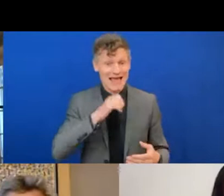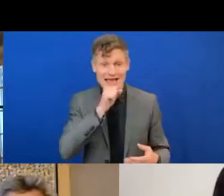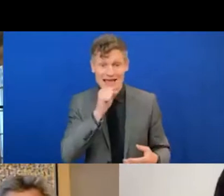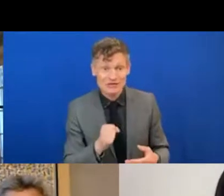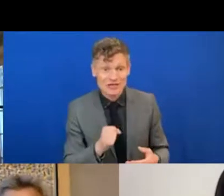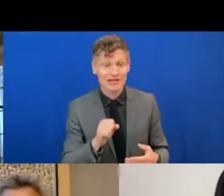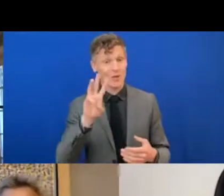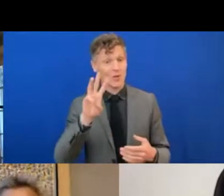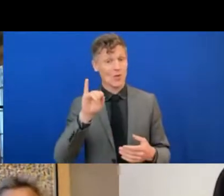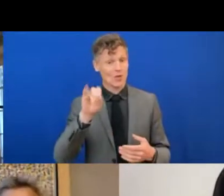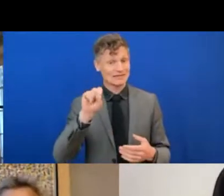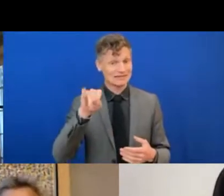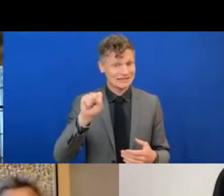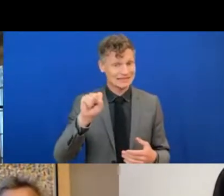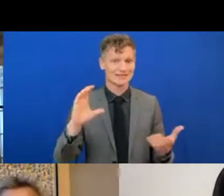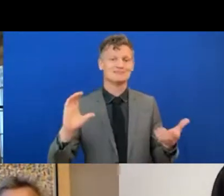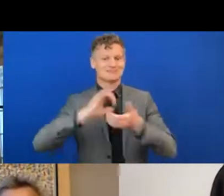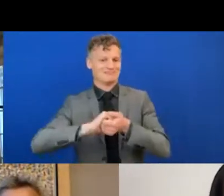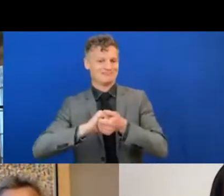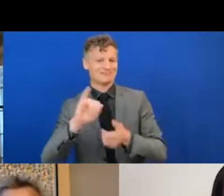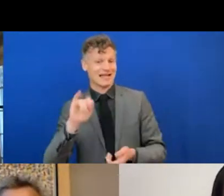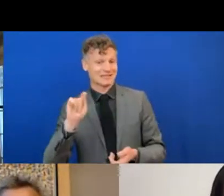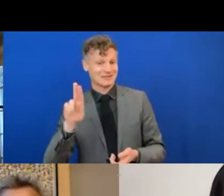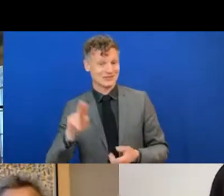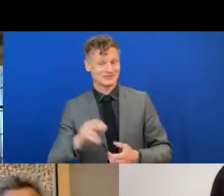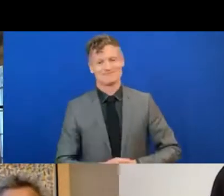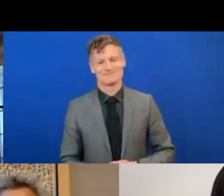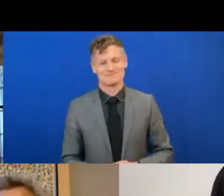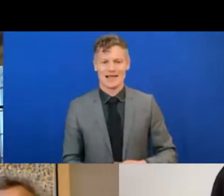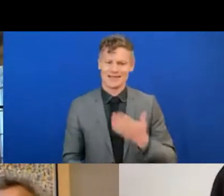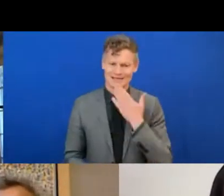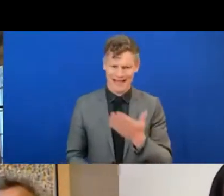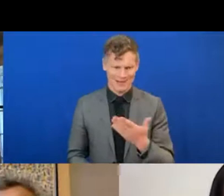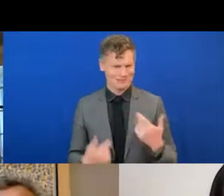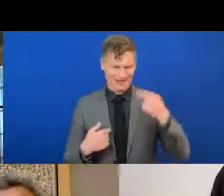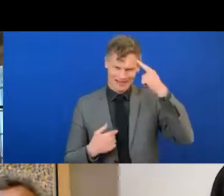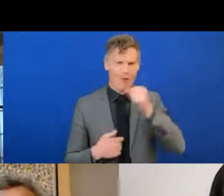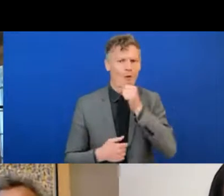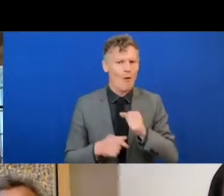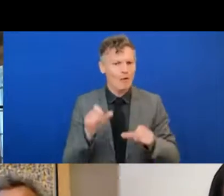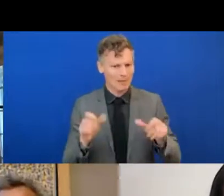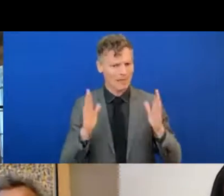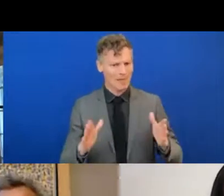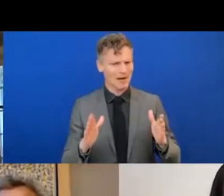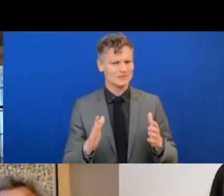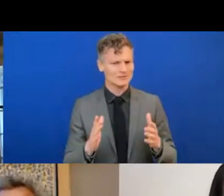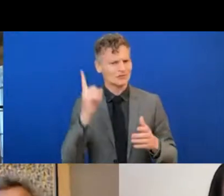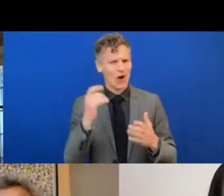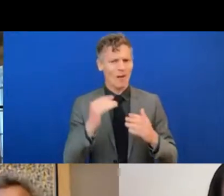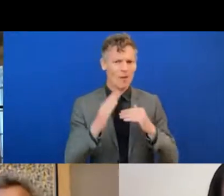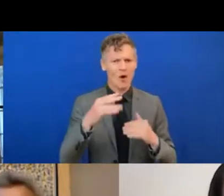Great. Well, thank you so much, Michael. All of us old people need to start hacking more. Next, Monica Duham